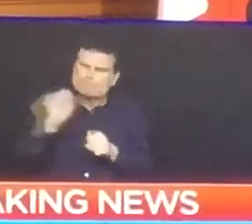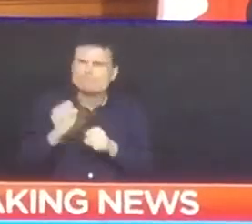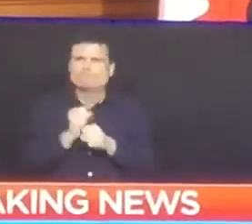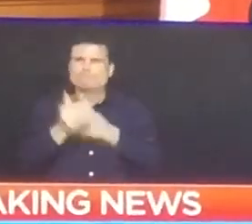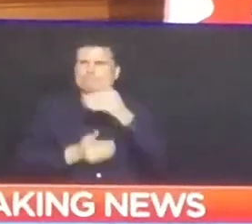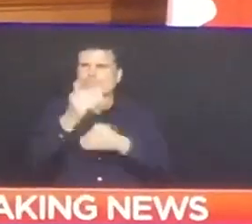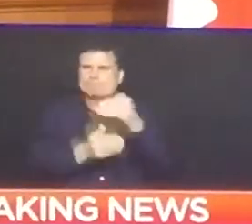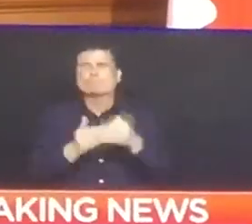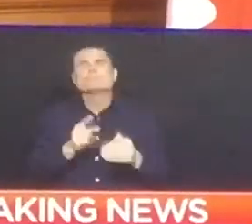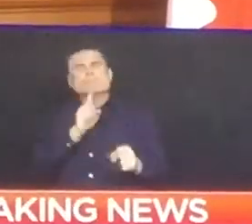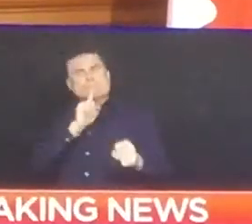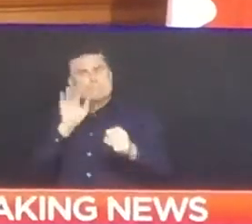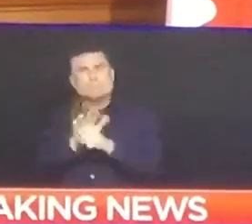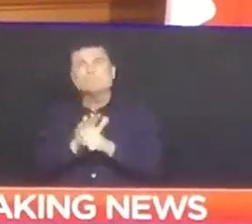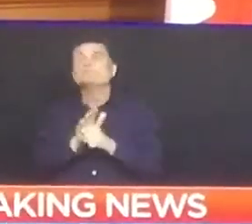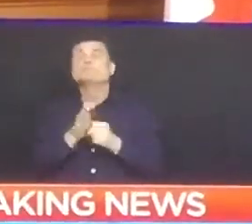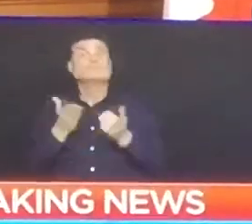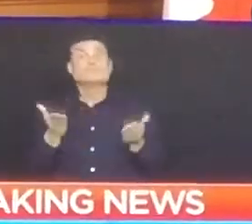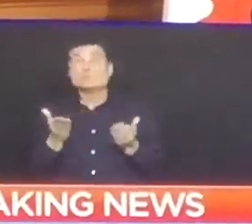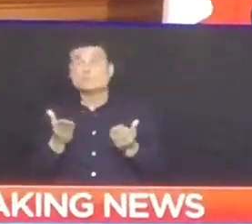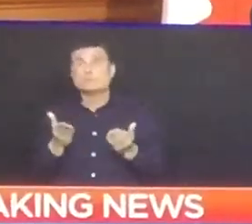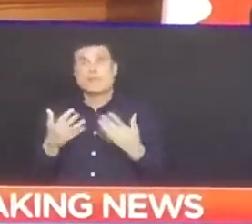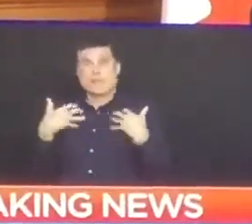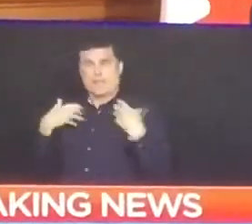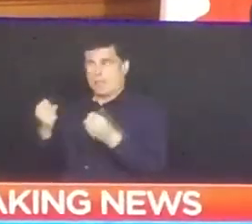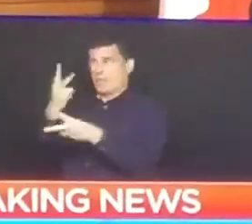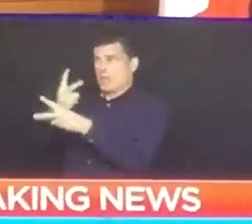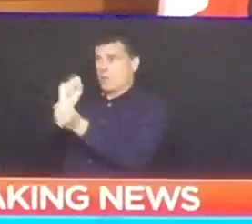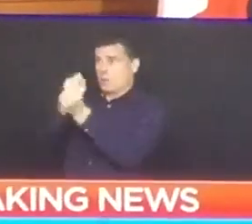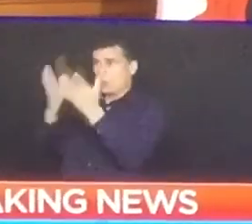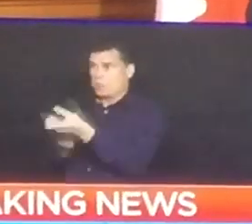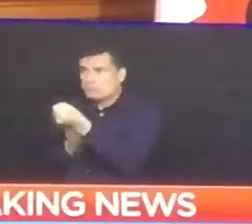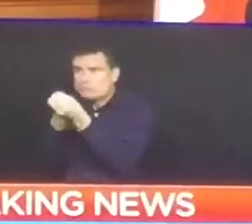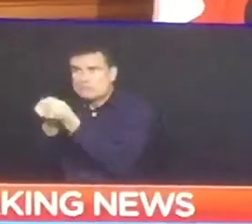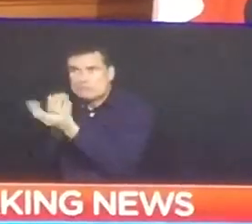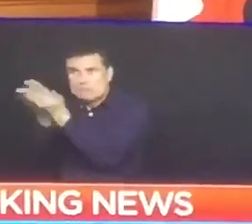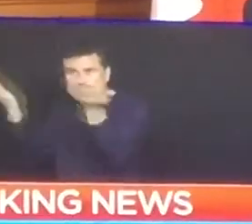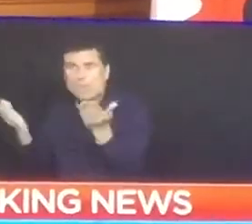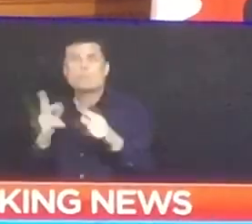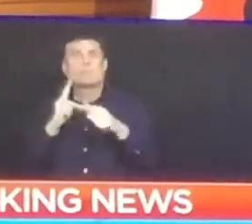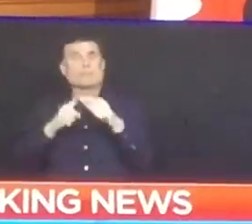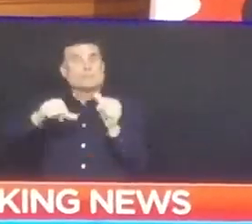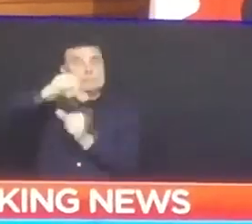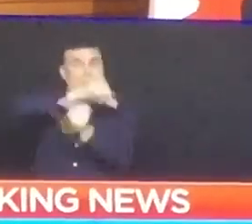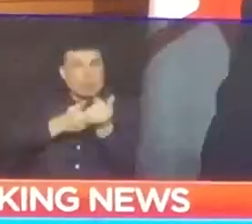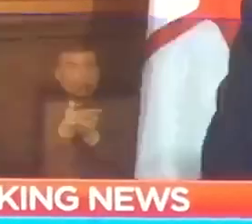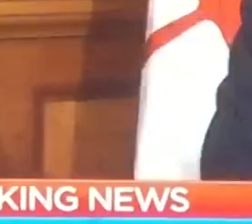Stay safe. And we'll bend this curve together. Thank you and good night.